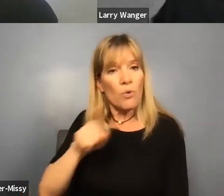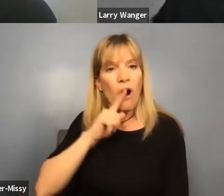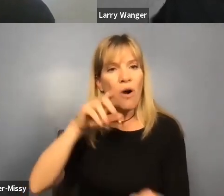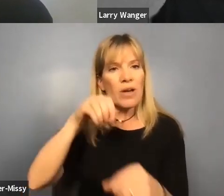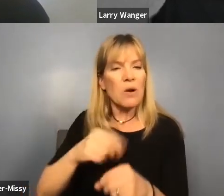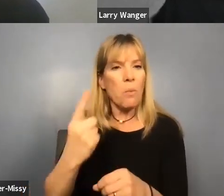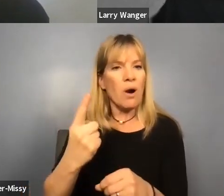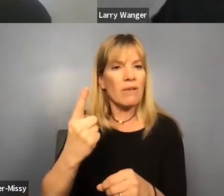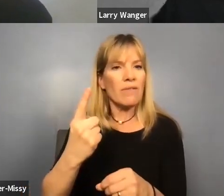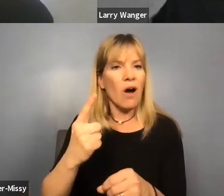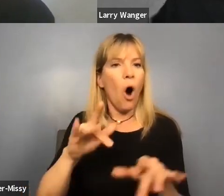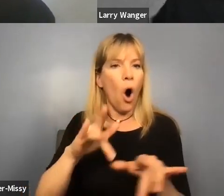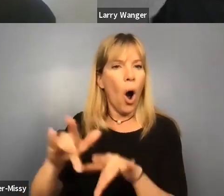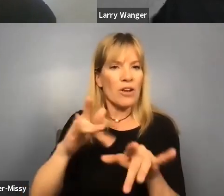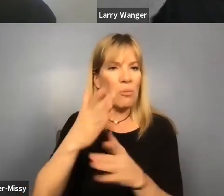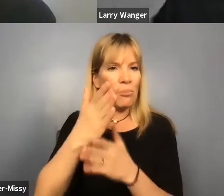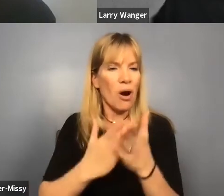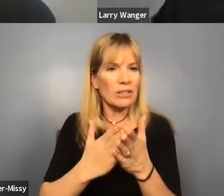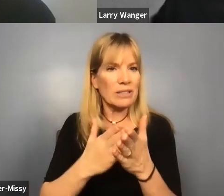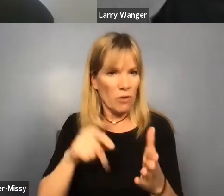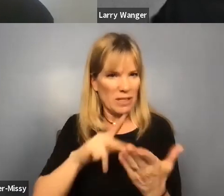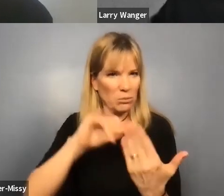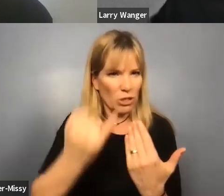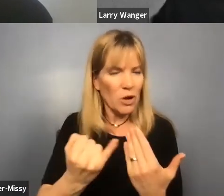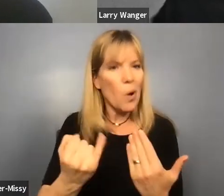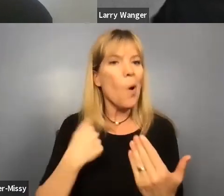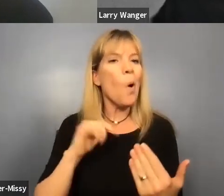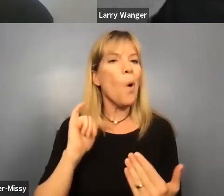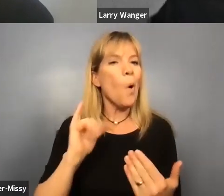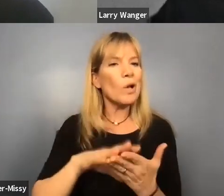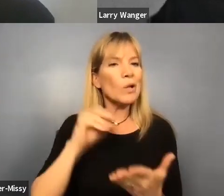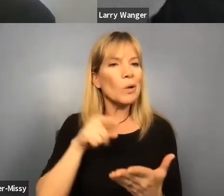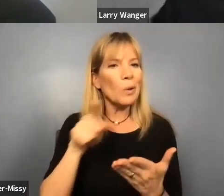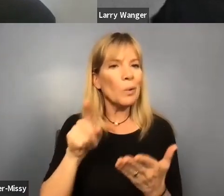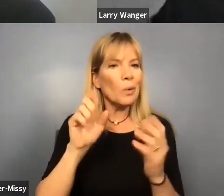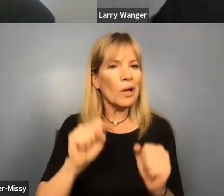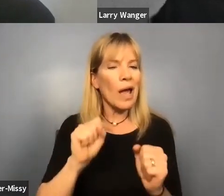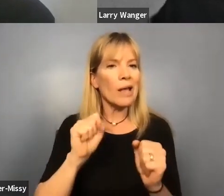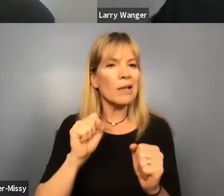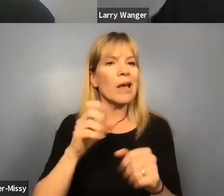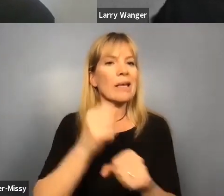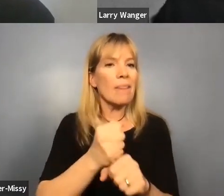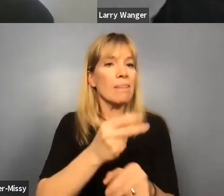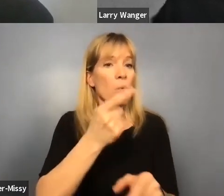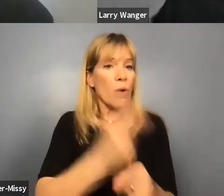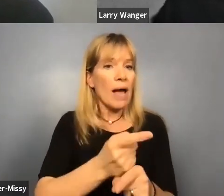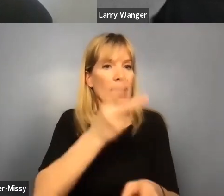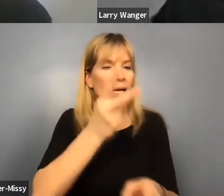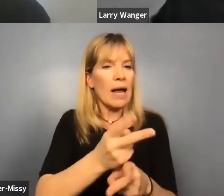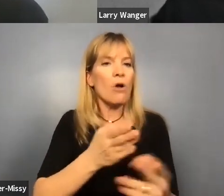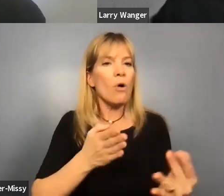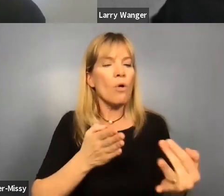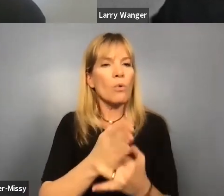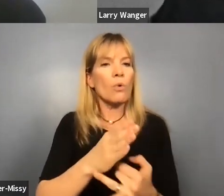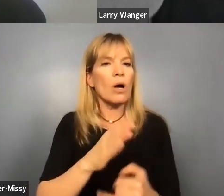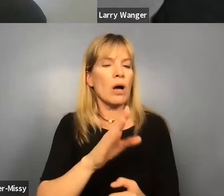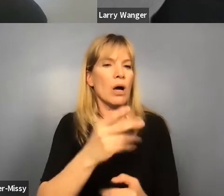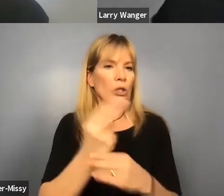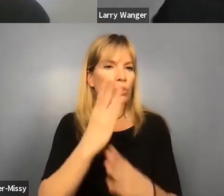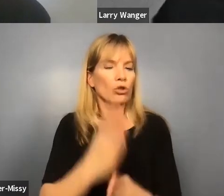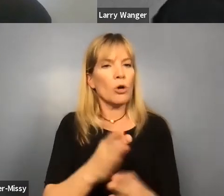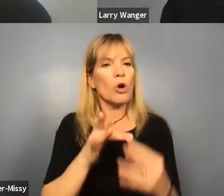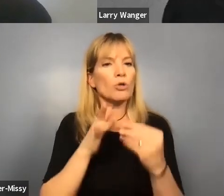one of the audio pieces in this project, and we learned that you're able to obtain care you need through the consumer directed personal